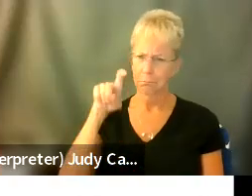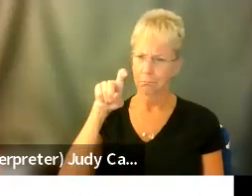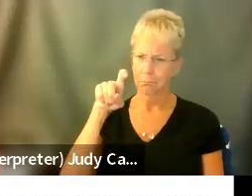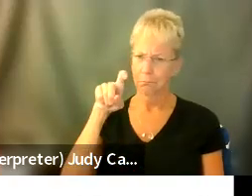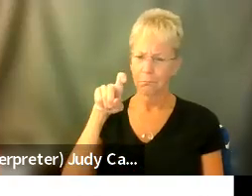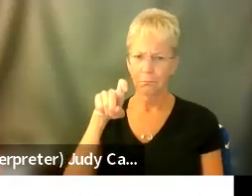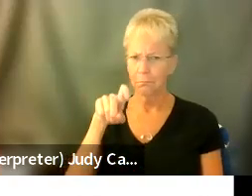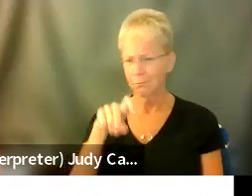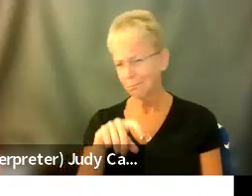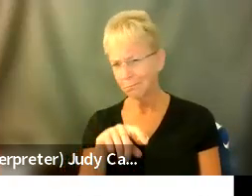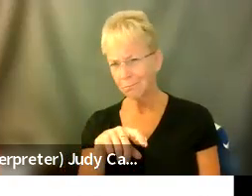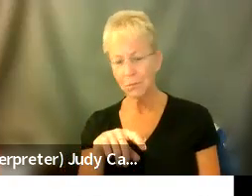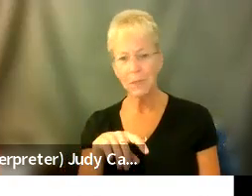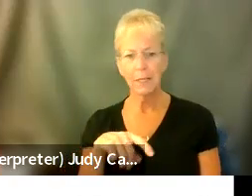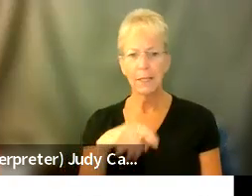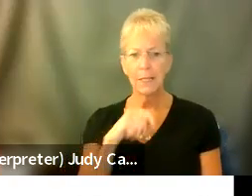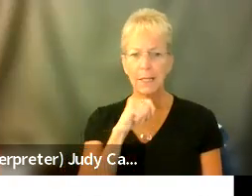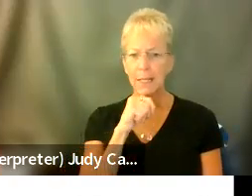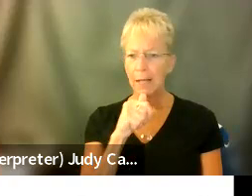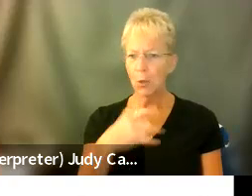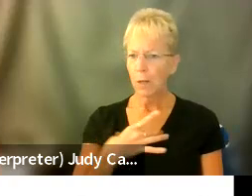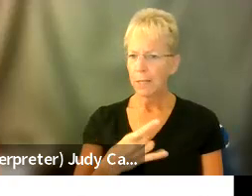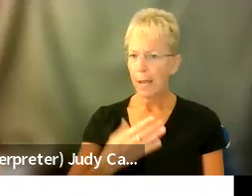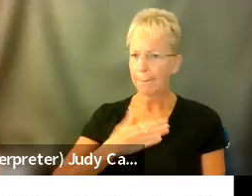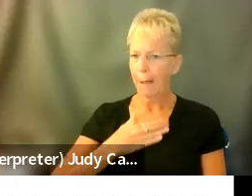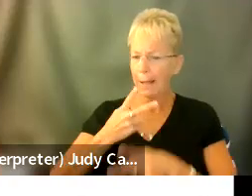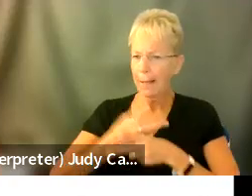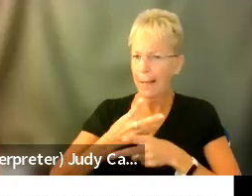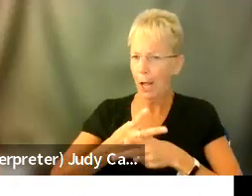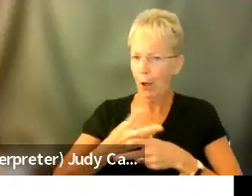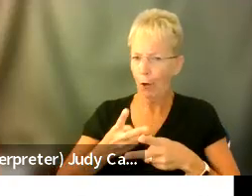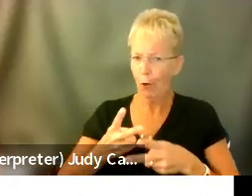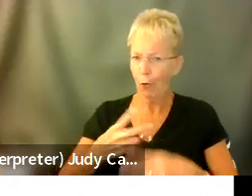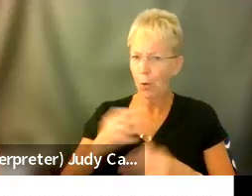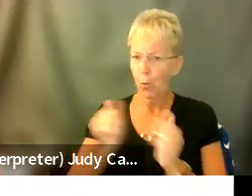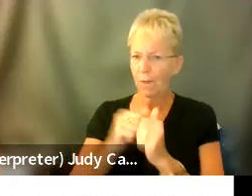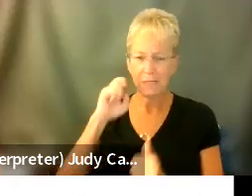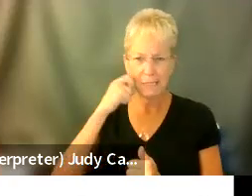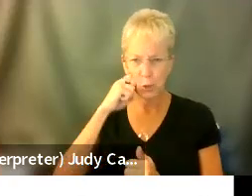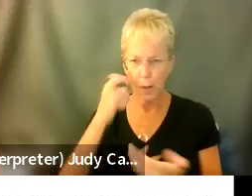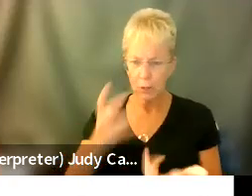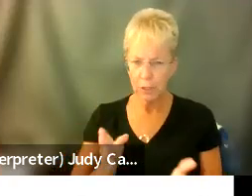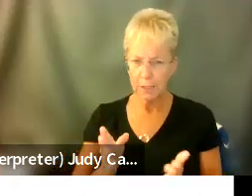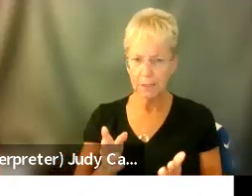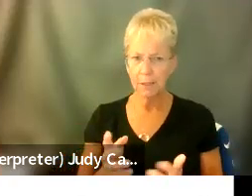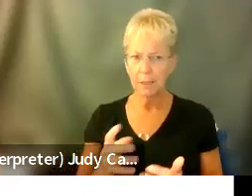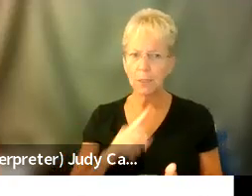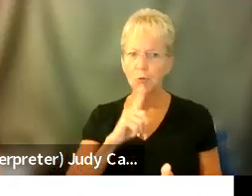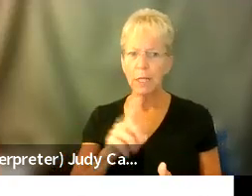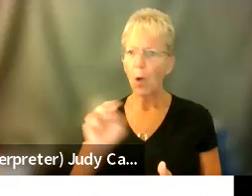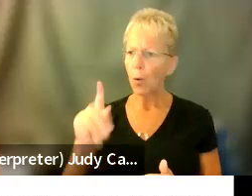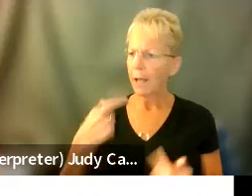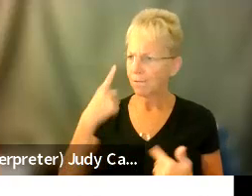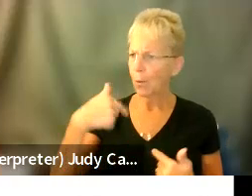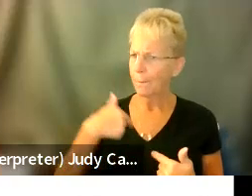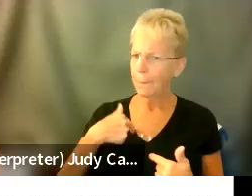I'm not liking the care that I'm getting with this neurologist. I think it's absolutely okay for me